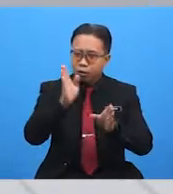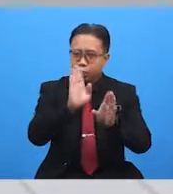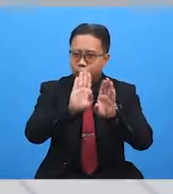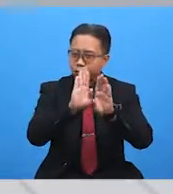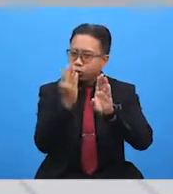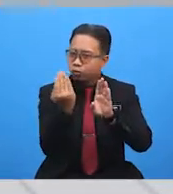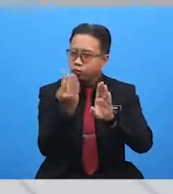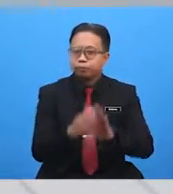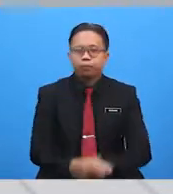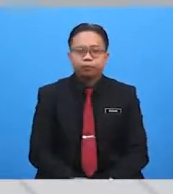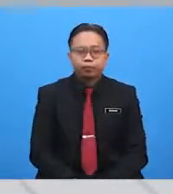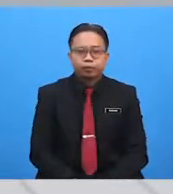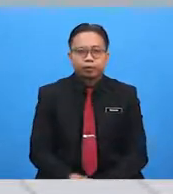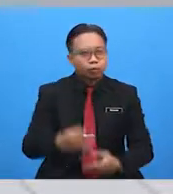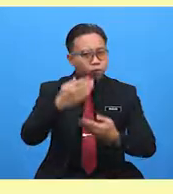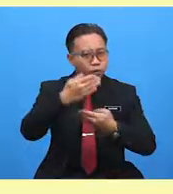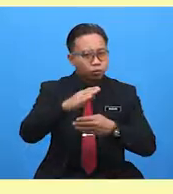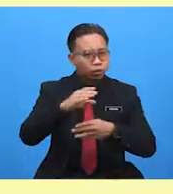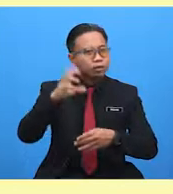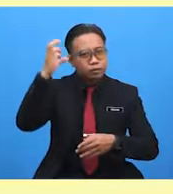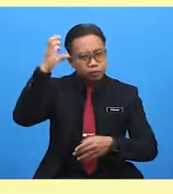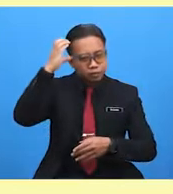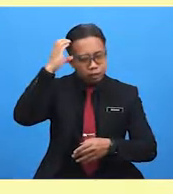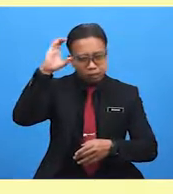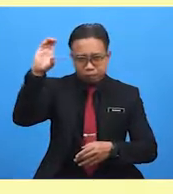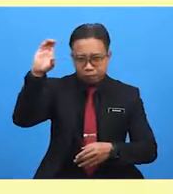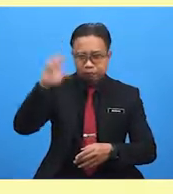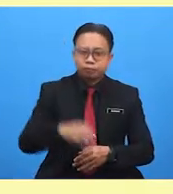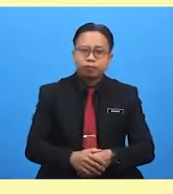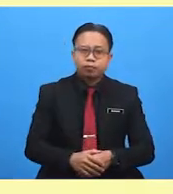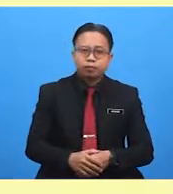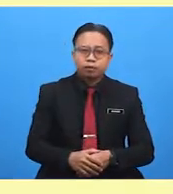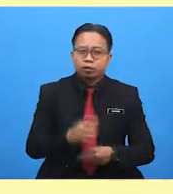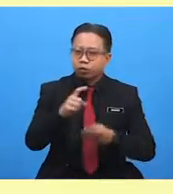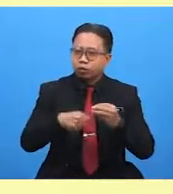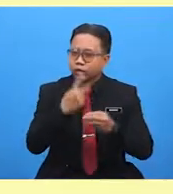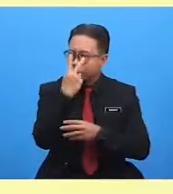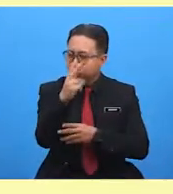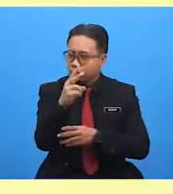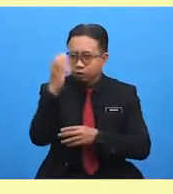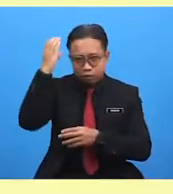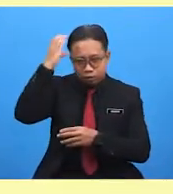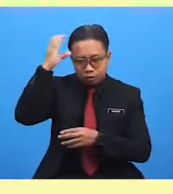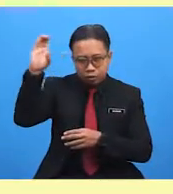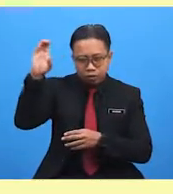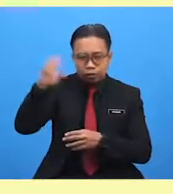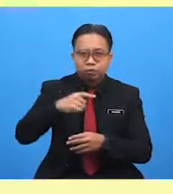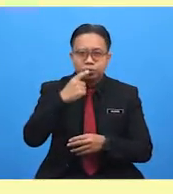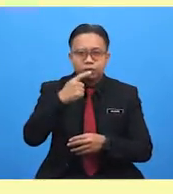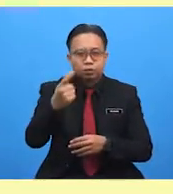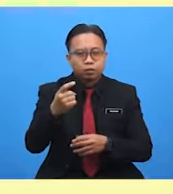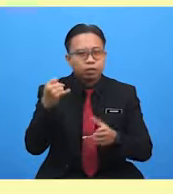That's right! It's the sun! When we can see the sun, we say,